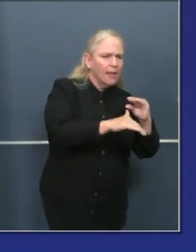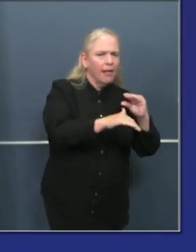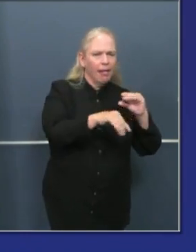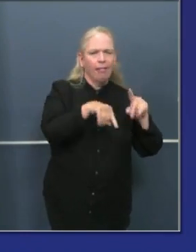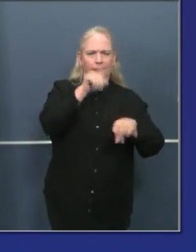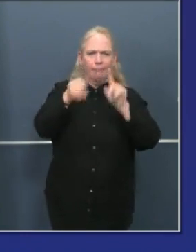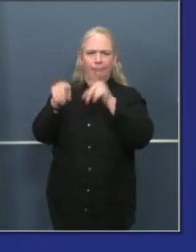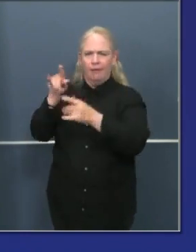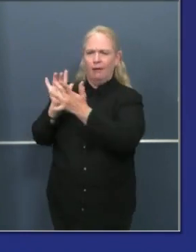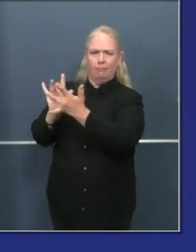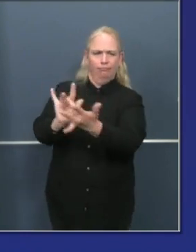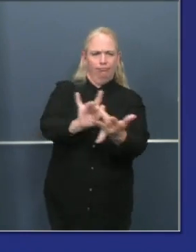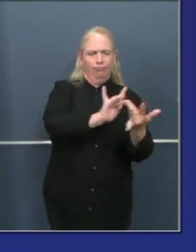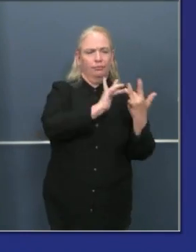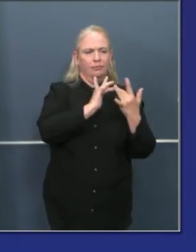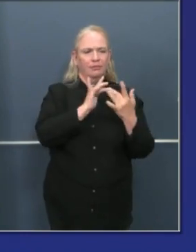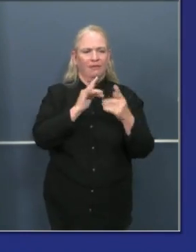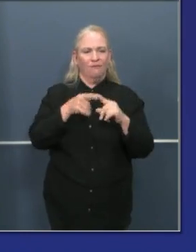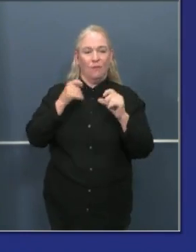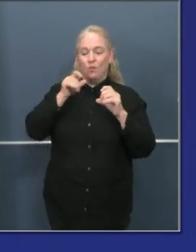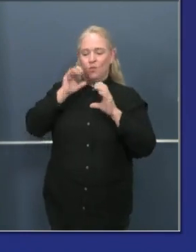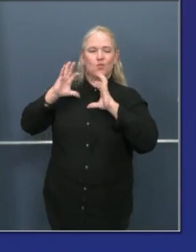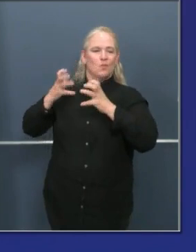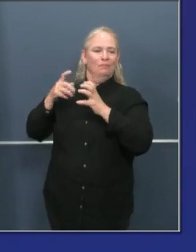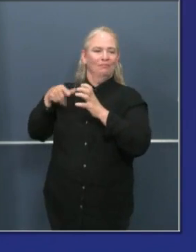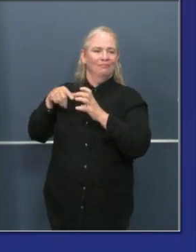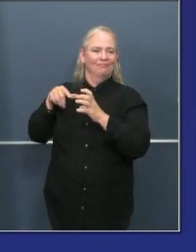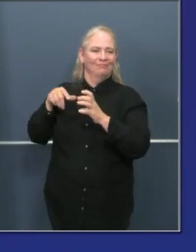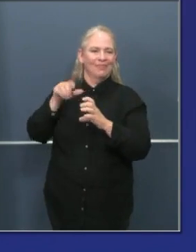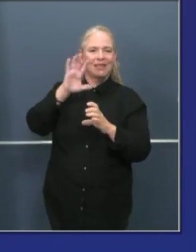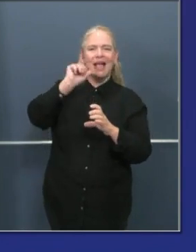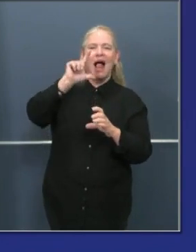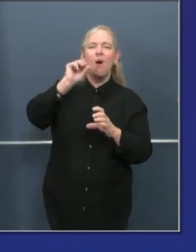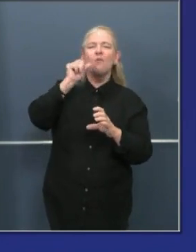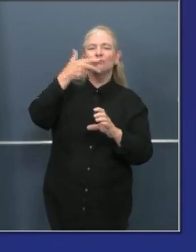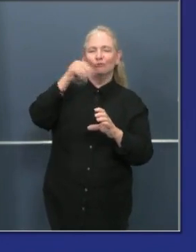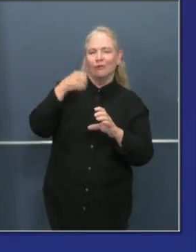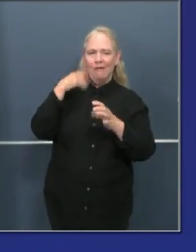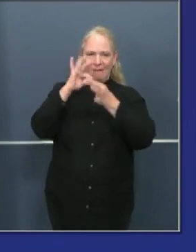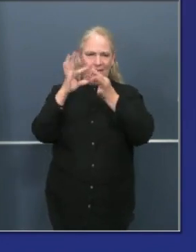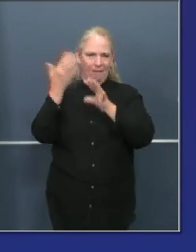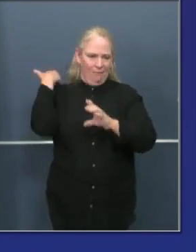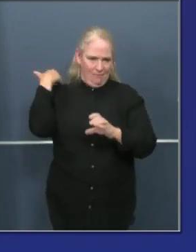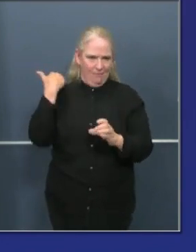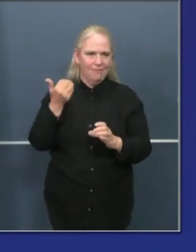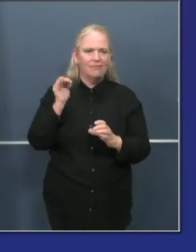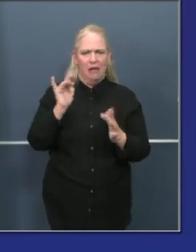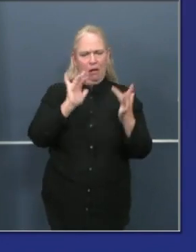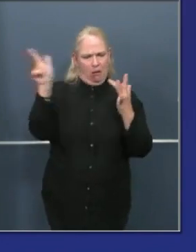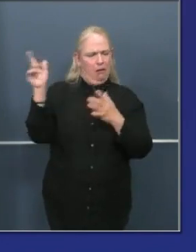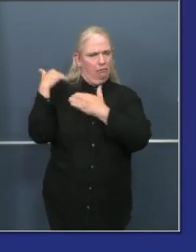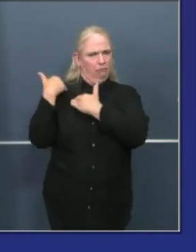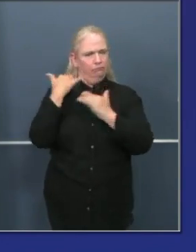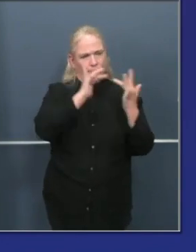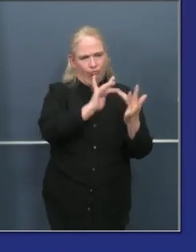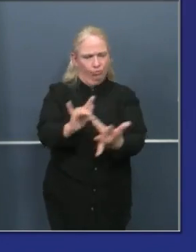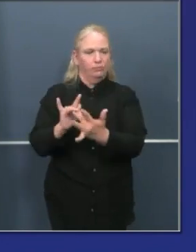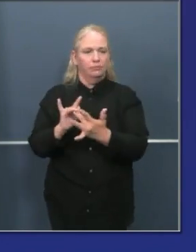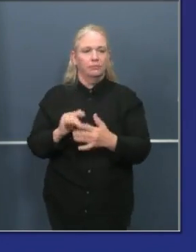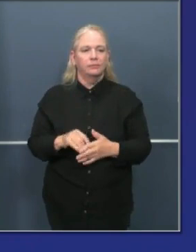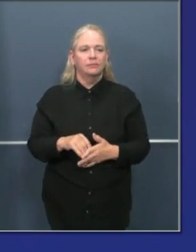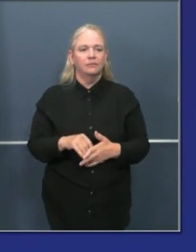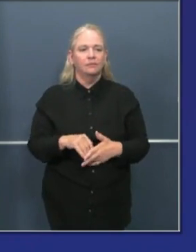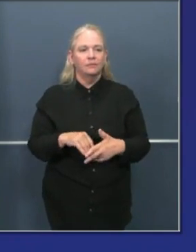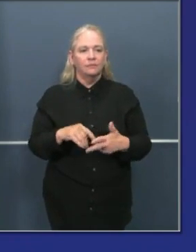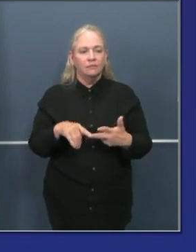department of industrial relations. And I mentioned on Thursday, the board of barbering and cosmetology. We have to focus